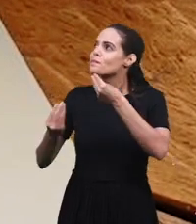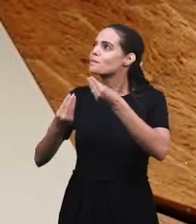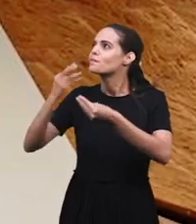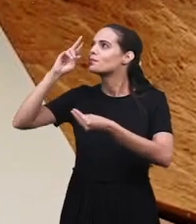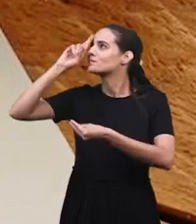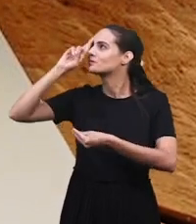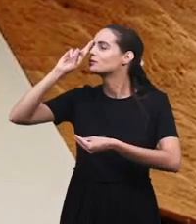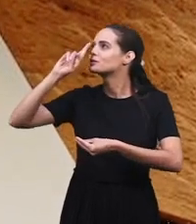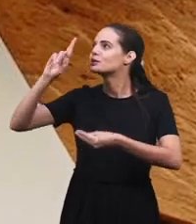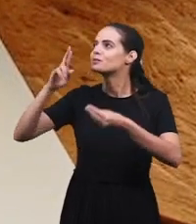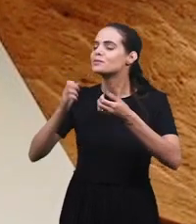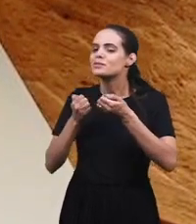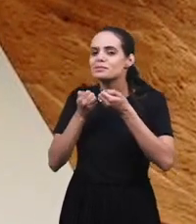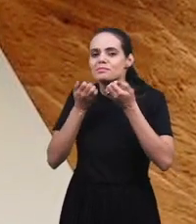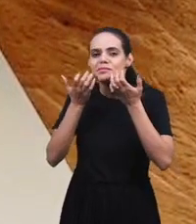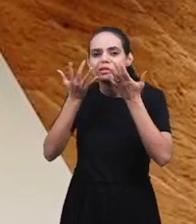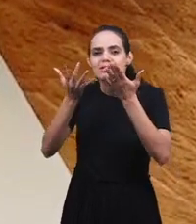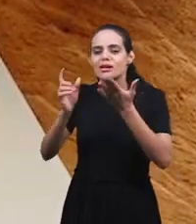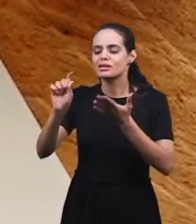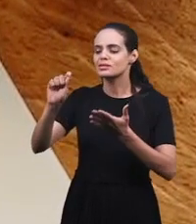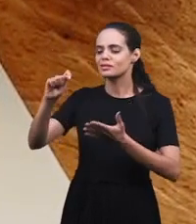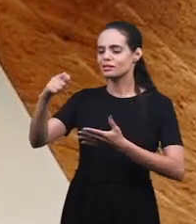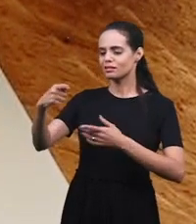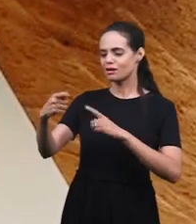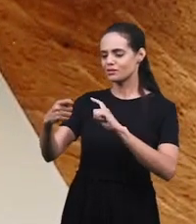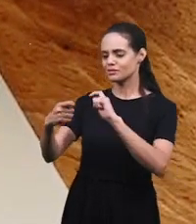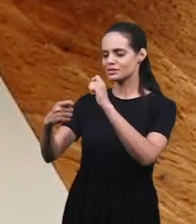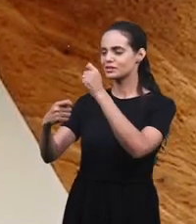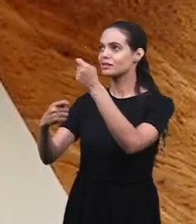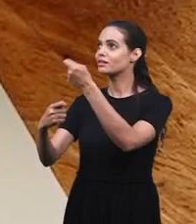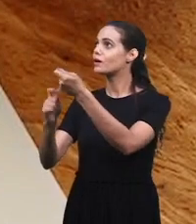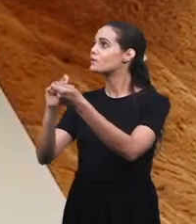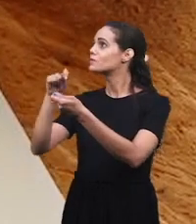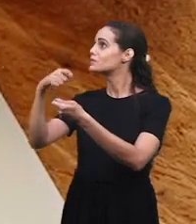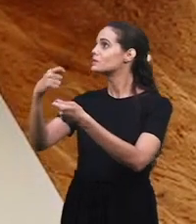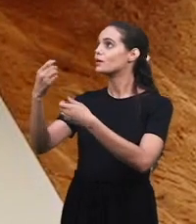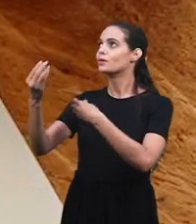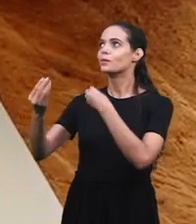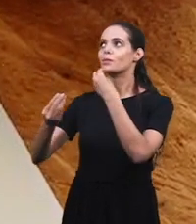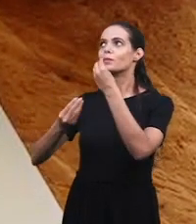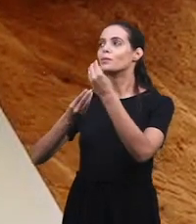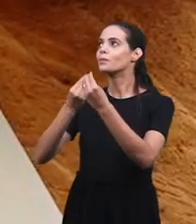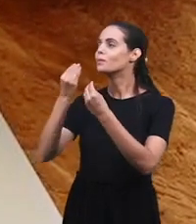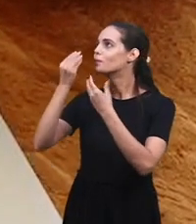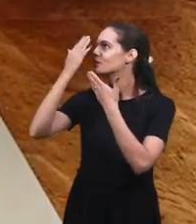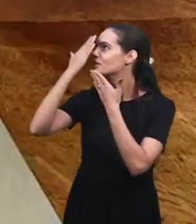will express it with the word of the Lord.